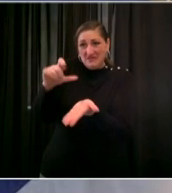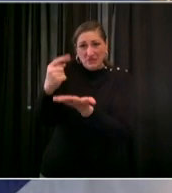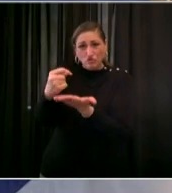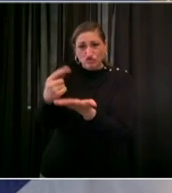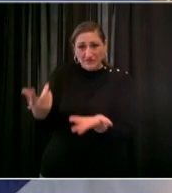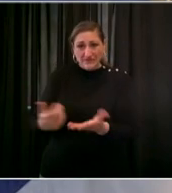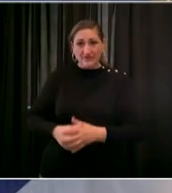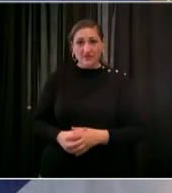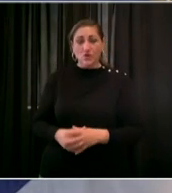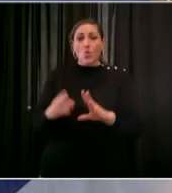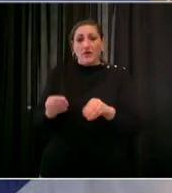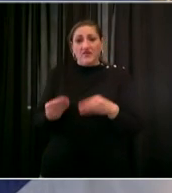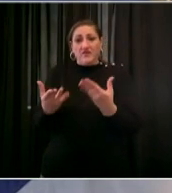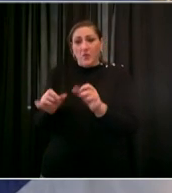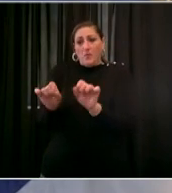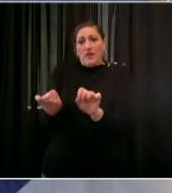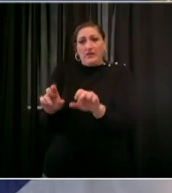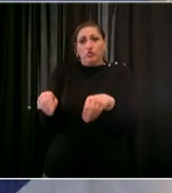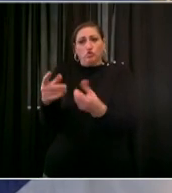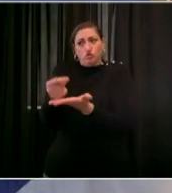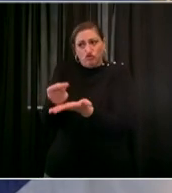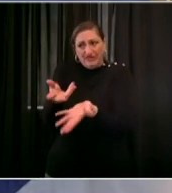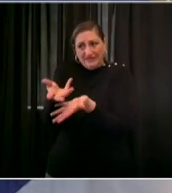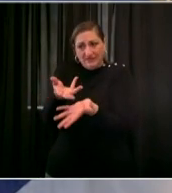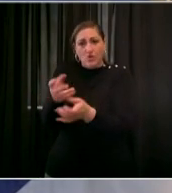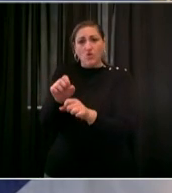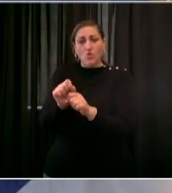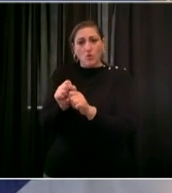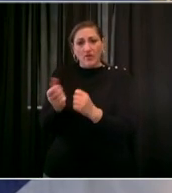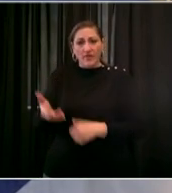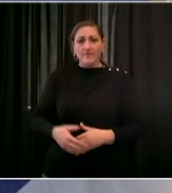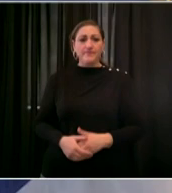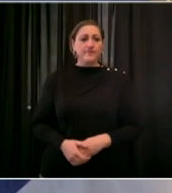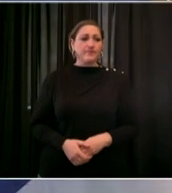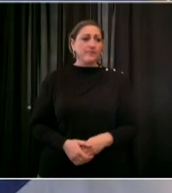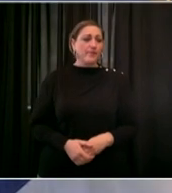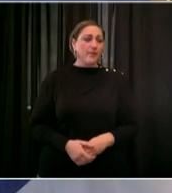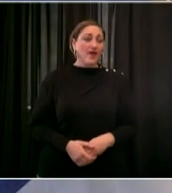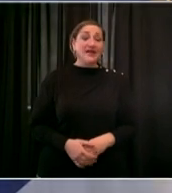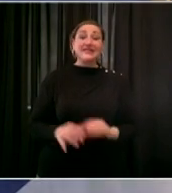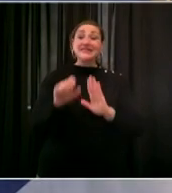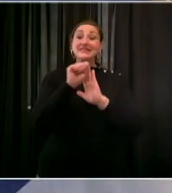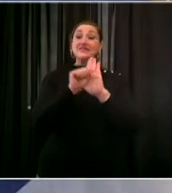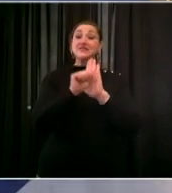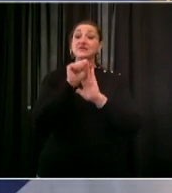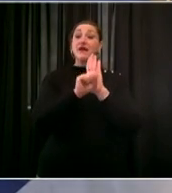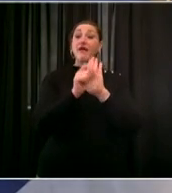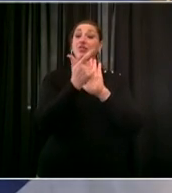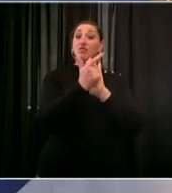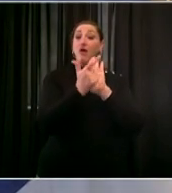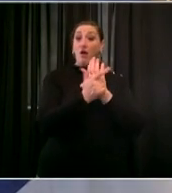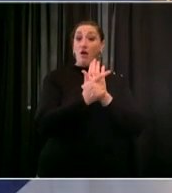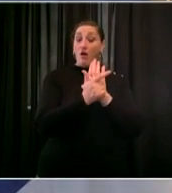under new york state law our mobile crisis clinicians can bring people having a mental health crisis